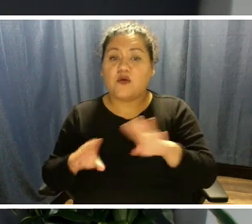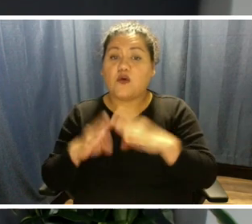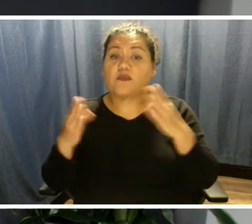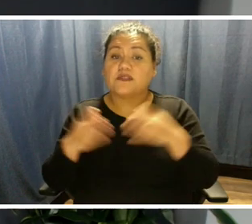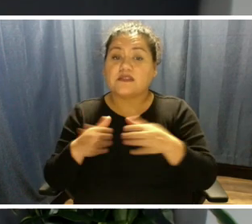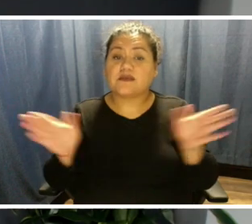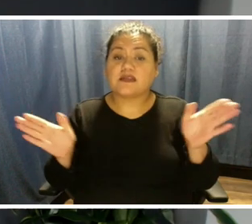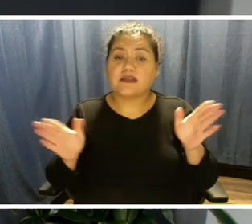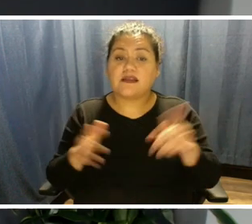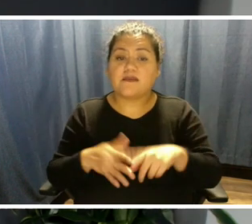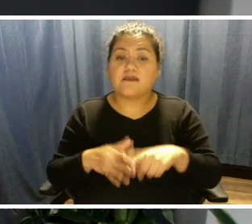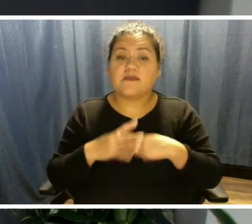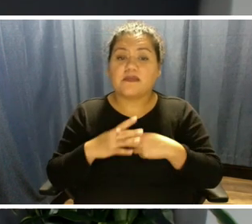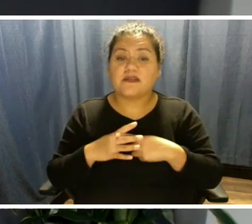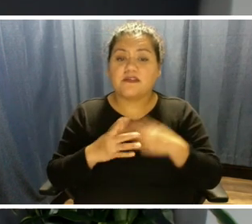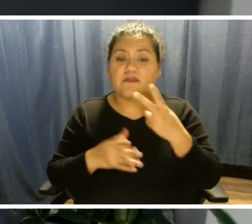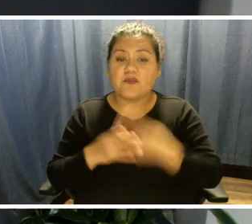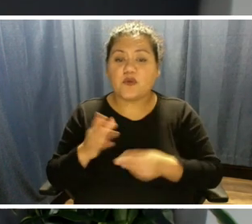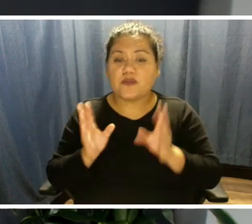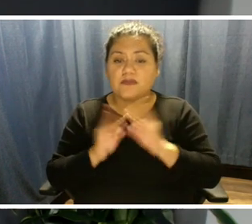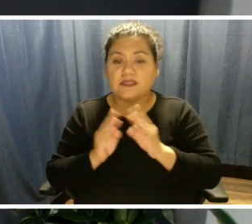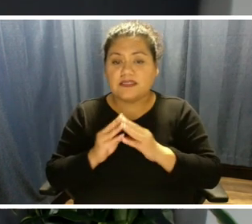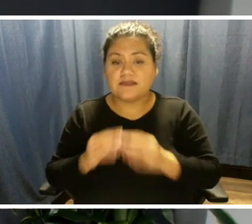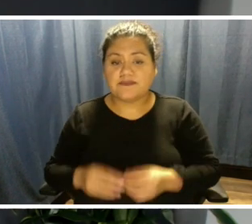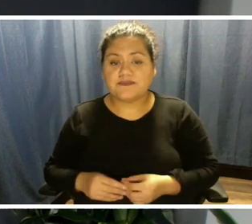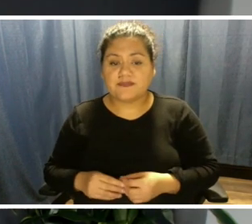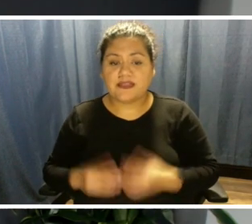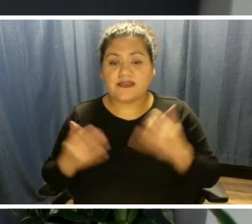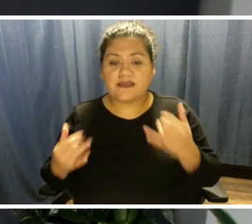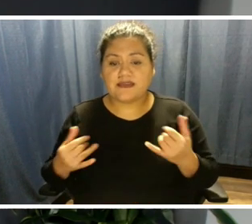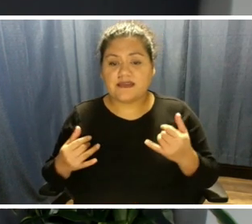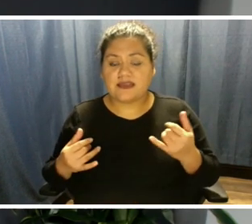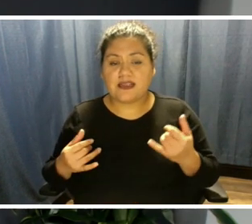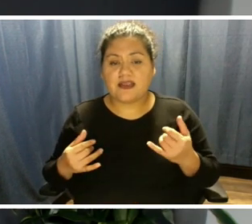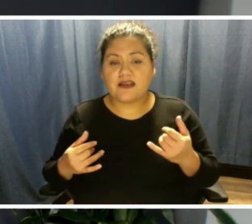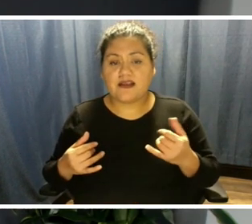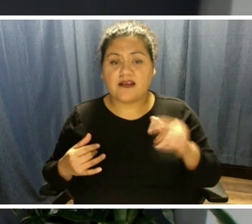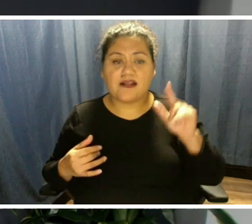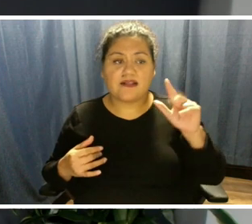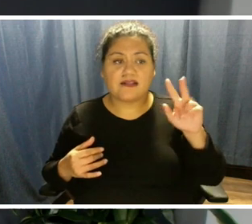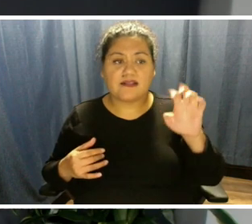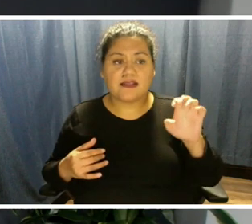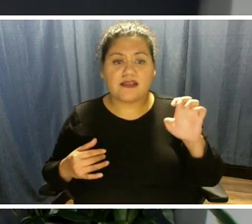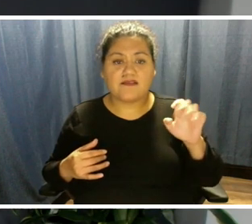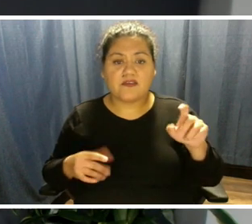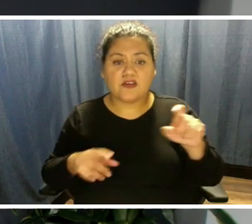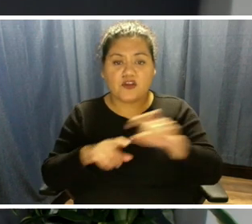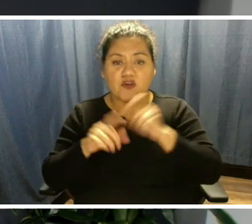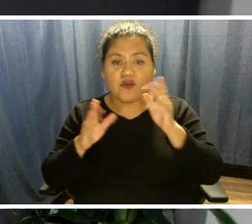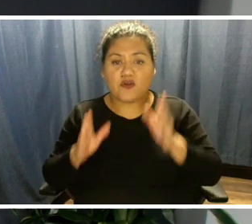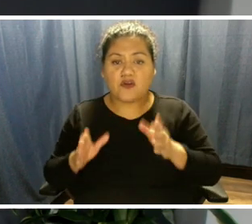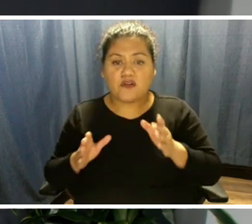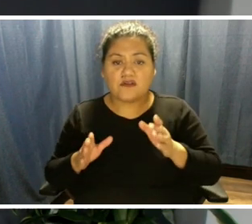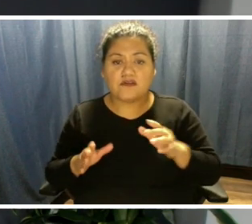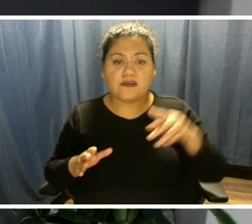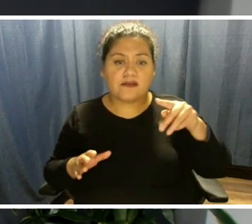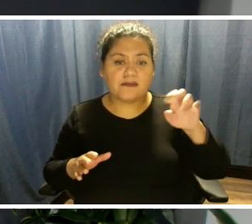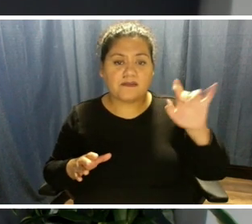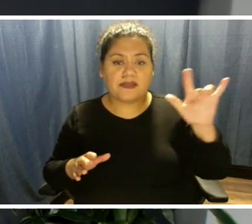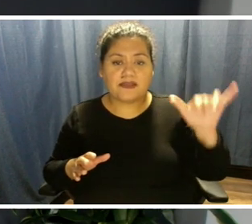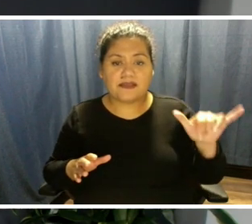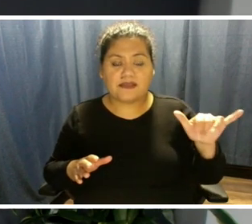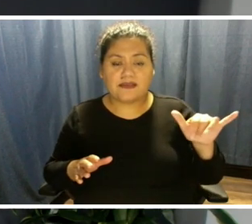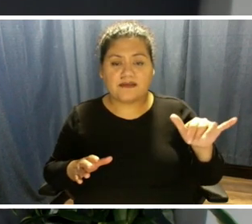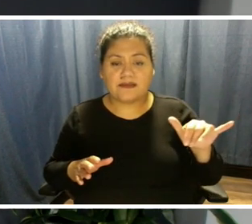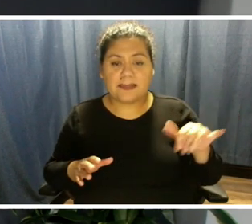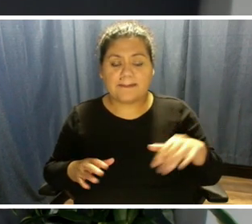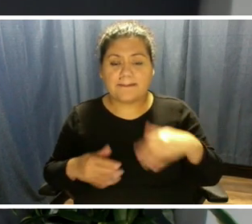both of these meetings. We're going to go to a live caller next. We're going to go to Peggy. Peggy, you'll